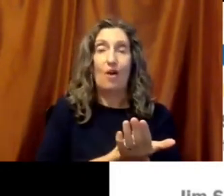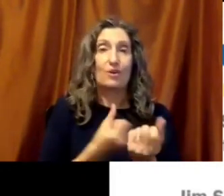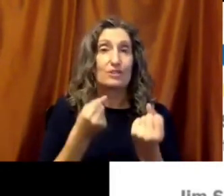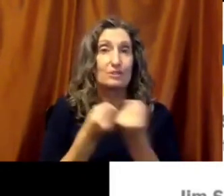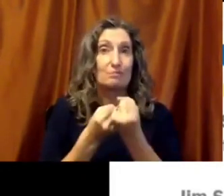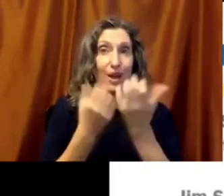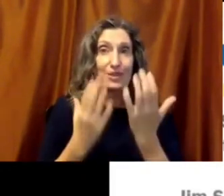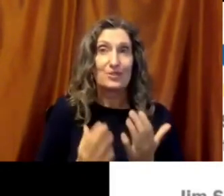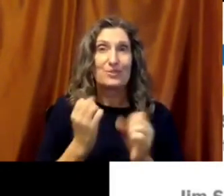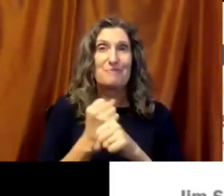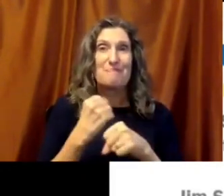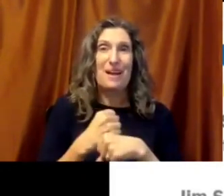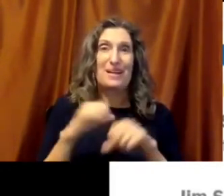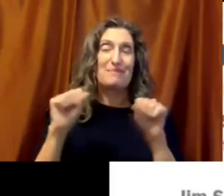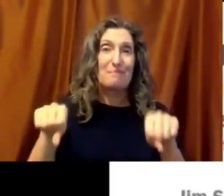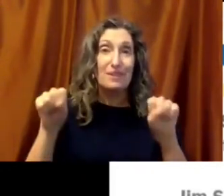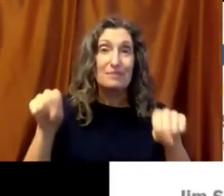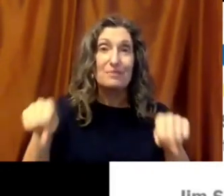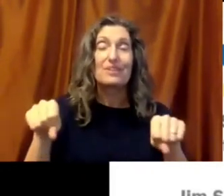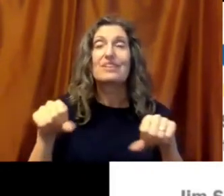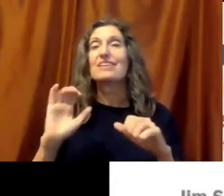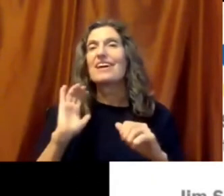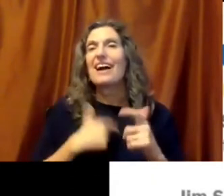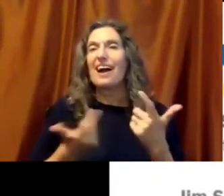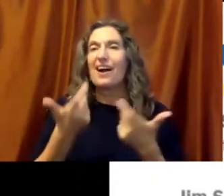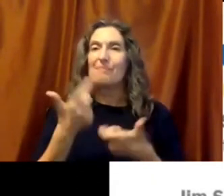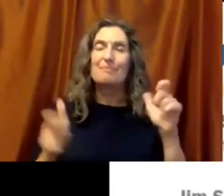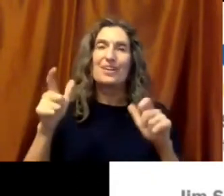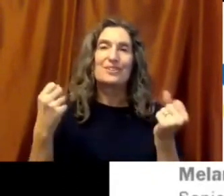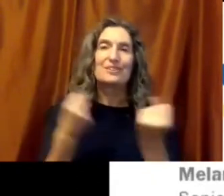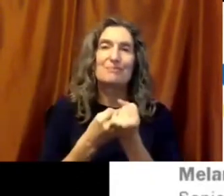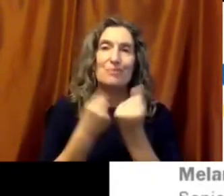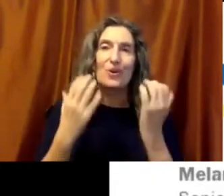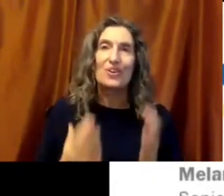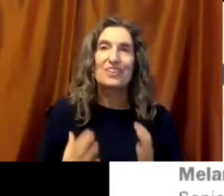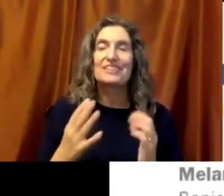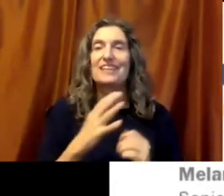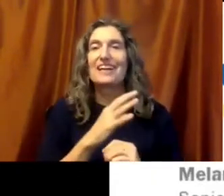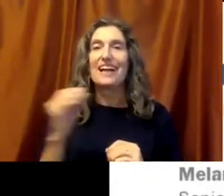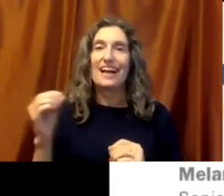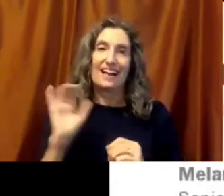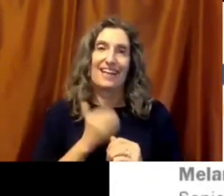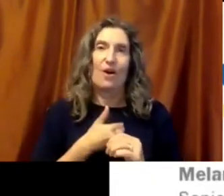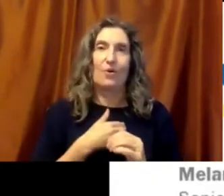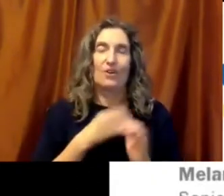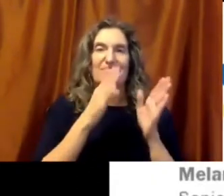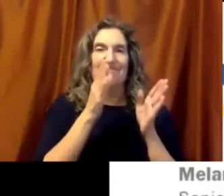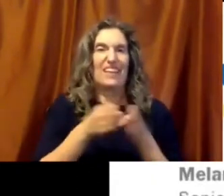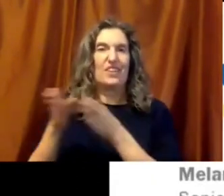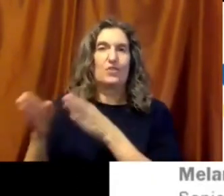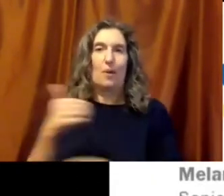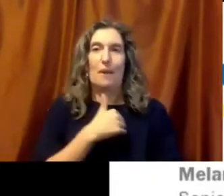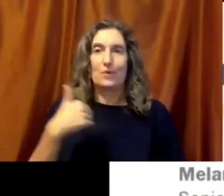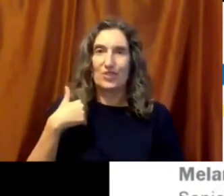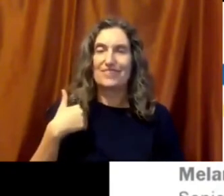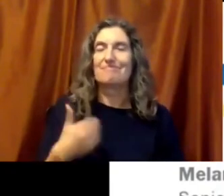who make this possible, our some of our larger supporters, corporate supporters and our individual members,